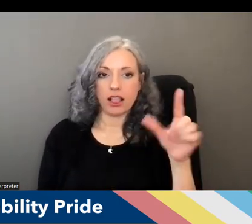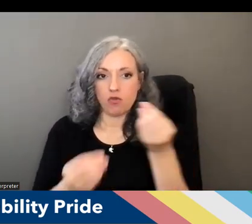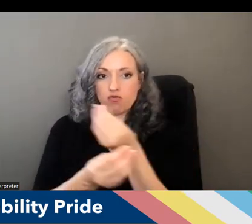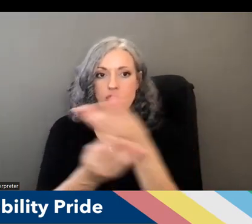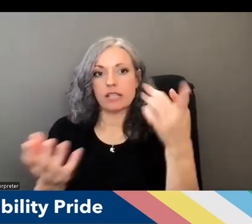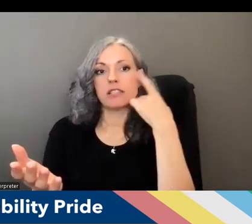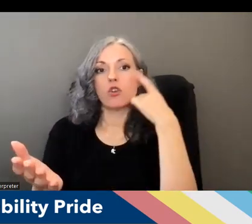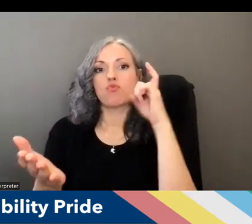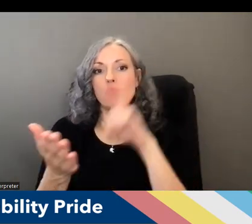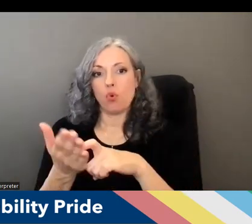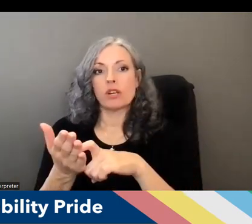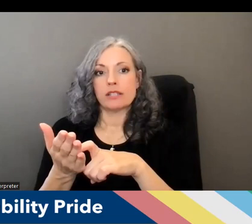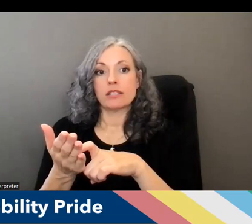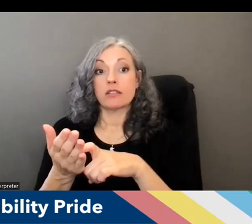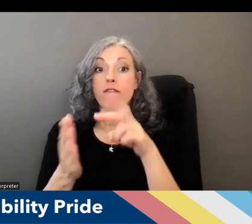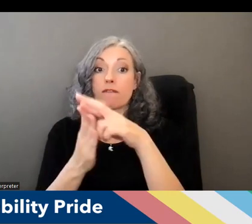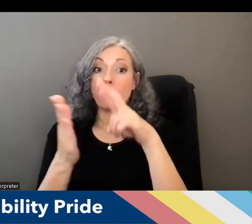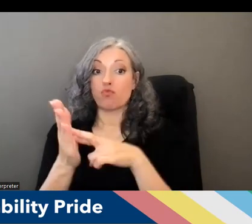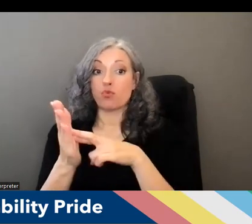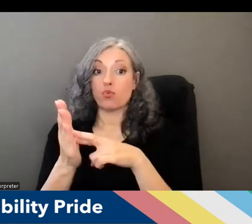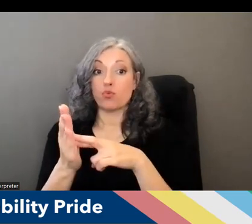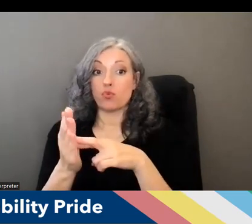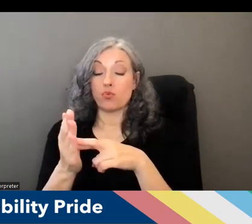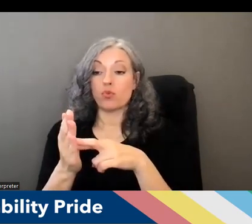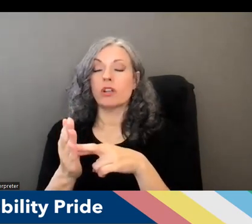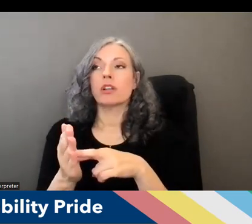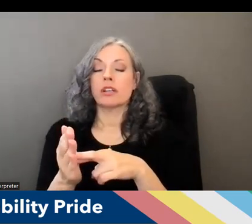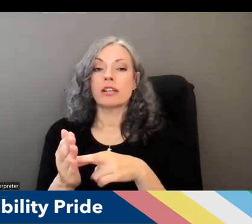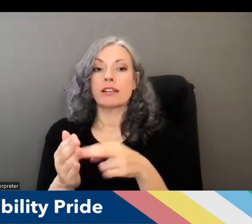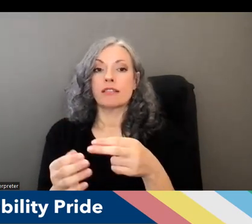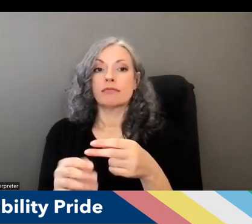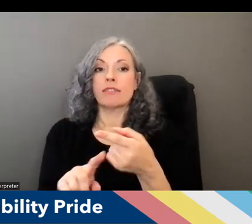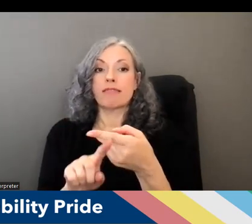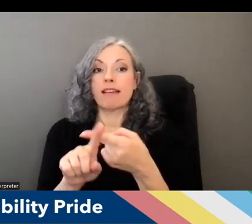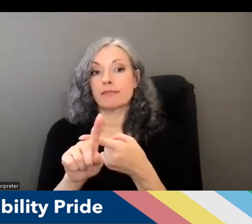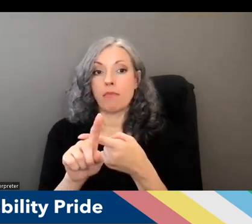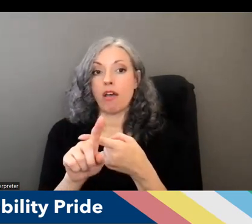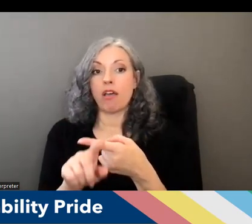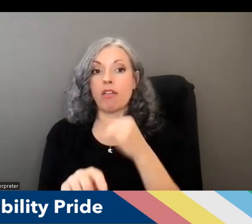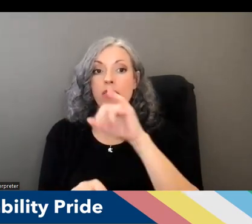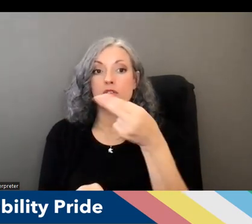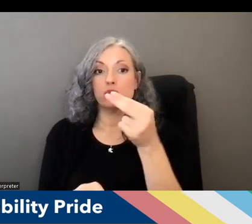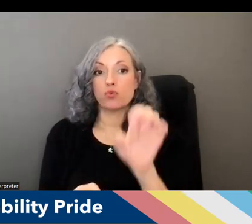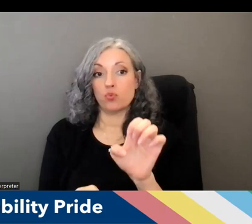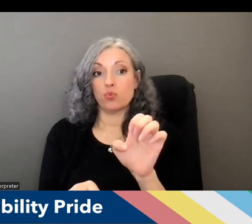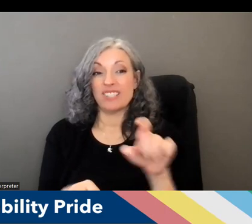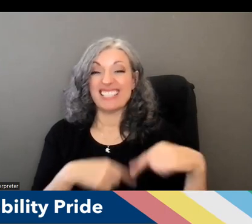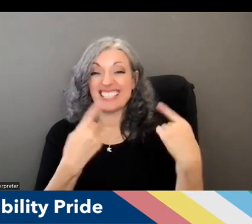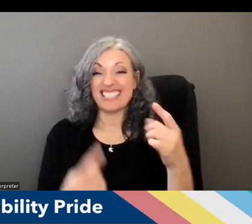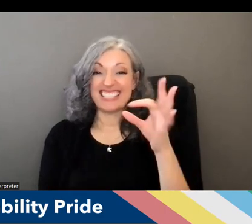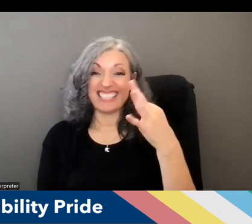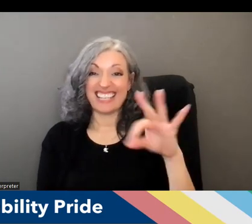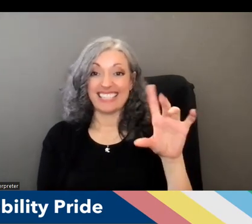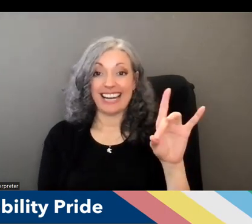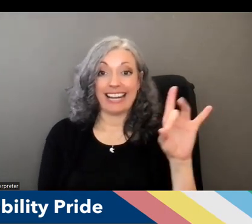of proposed rulemaking last month asking for public input for the first time since 1988 on the